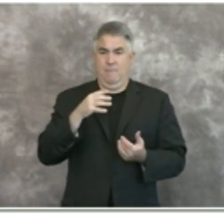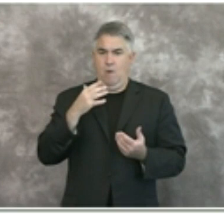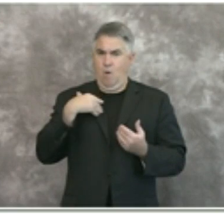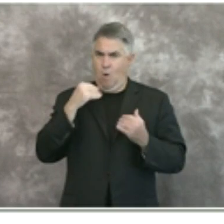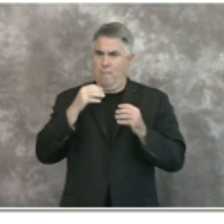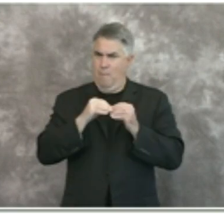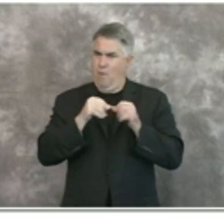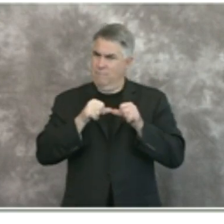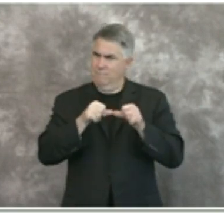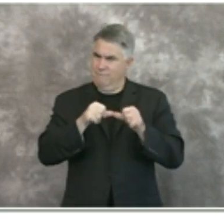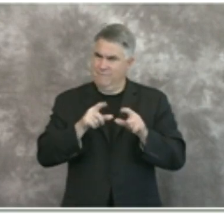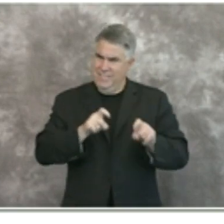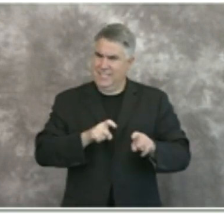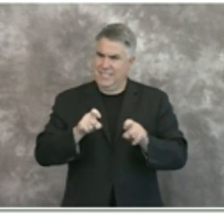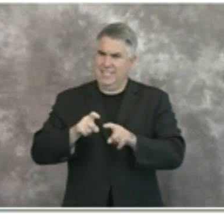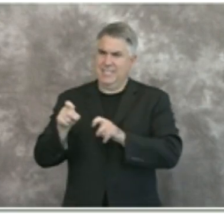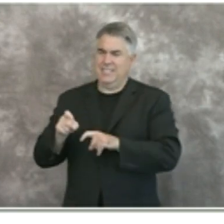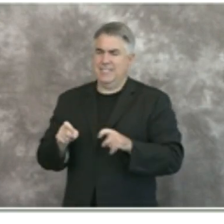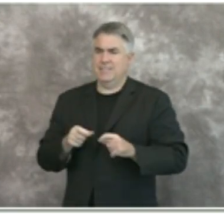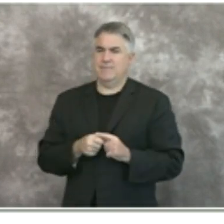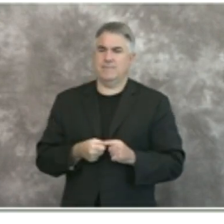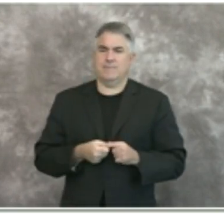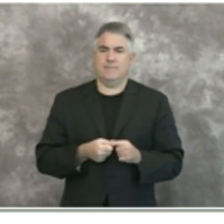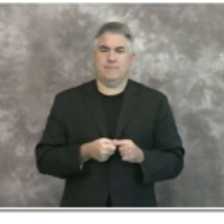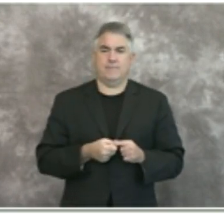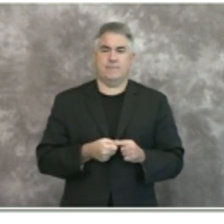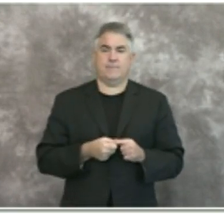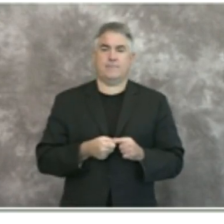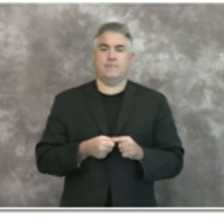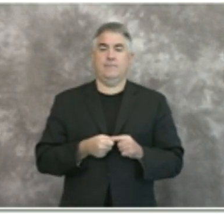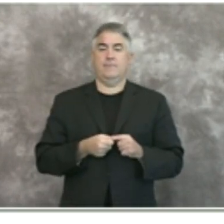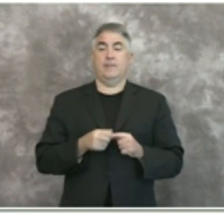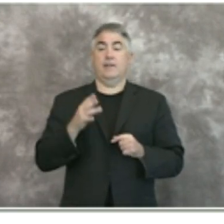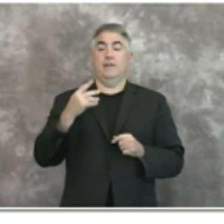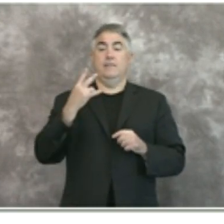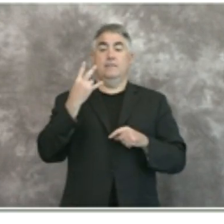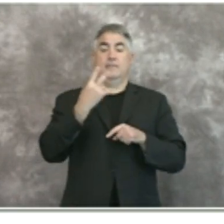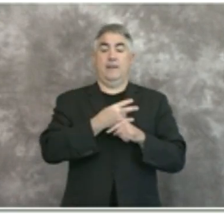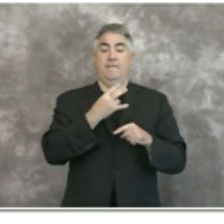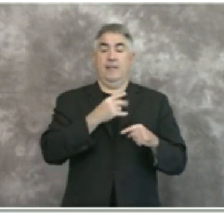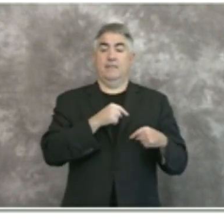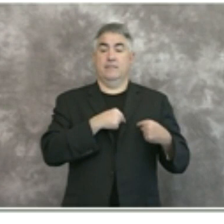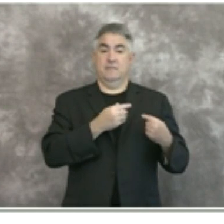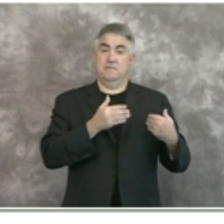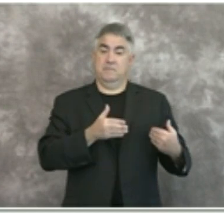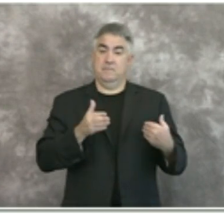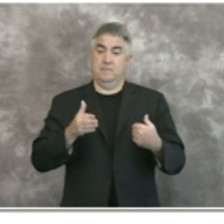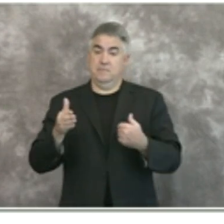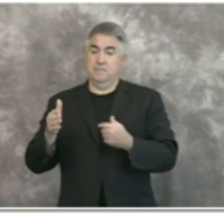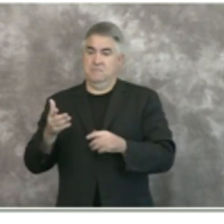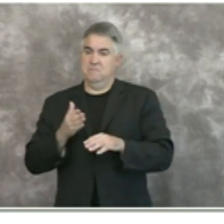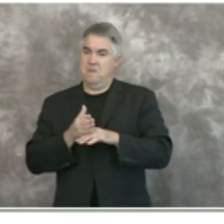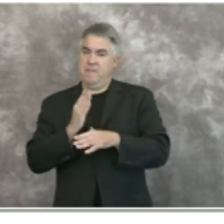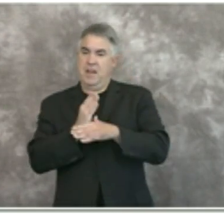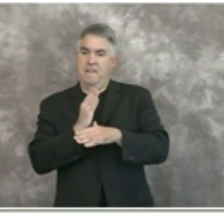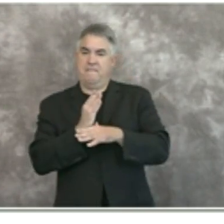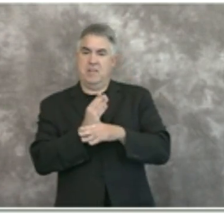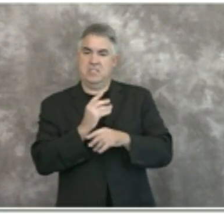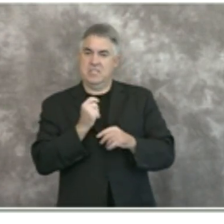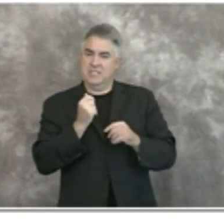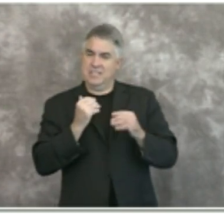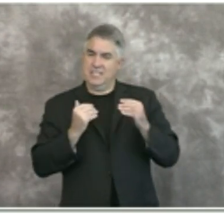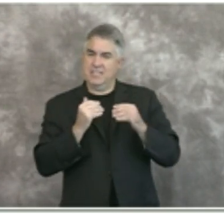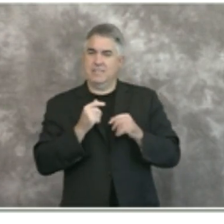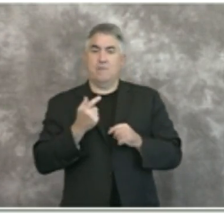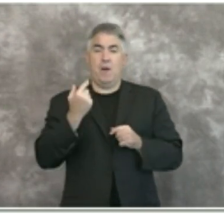upwards uh but we're significantly over today our seven day rolling average we've had some challenges with the state testing system reporting back those